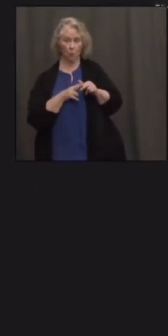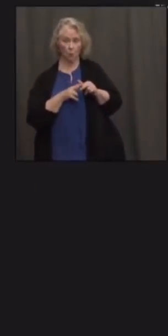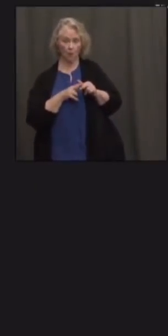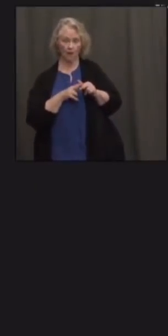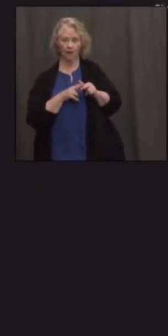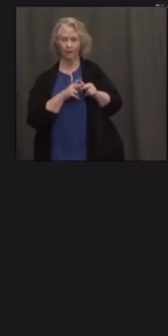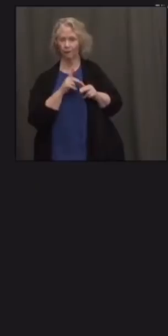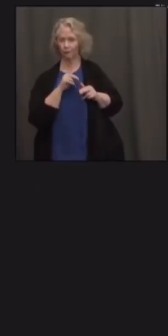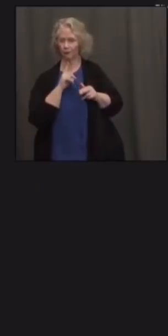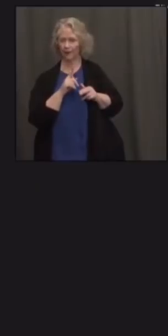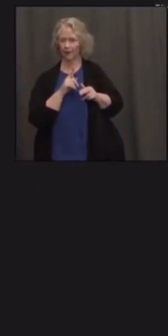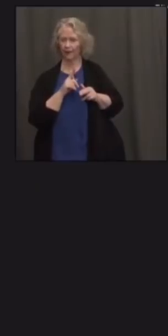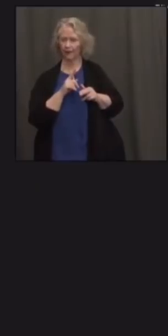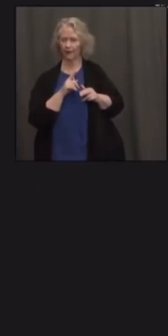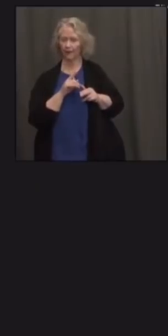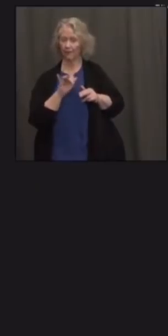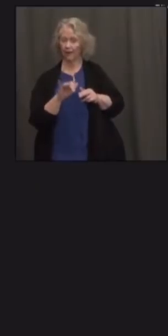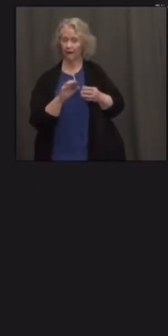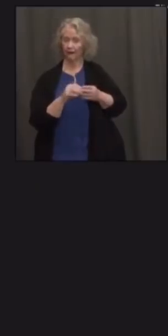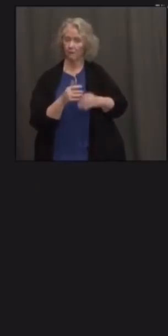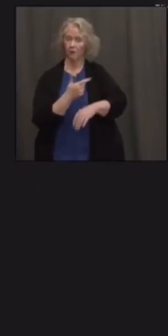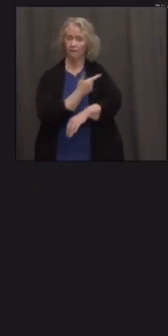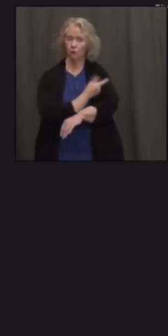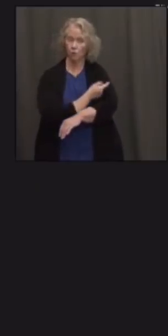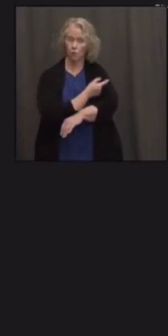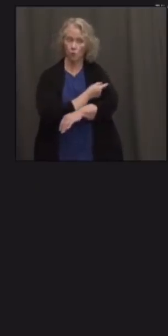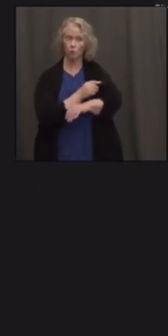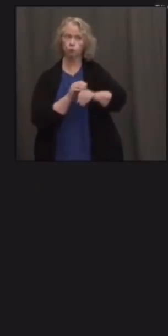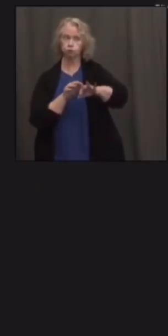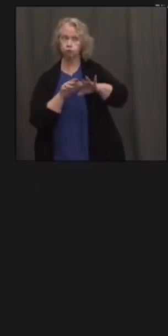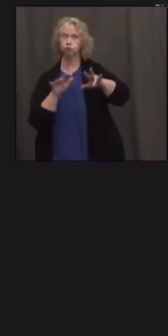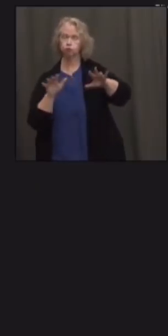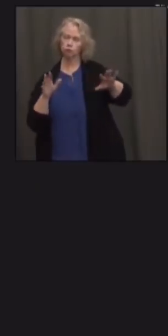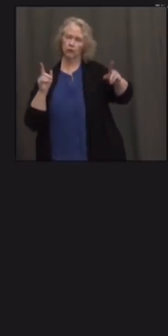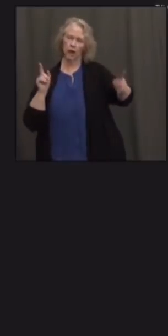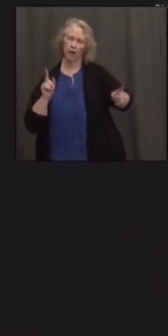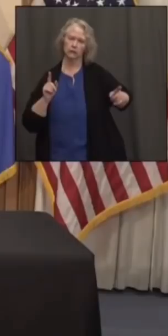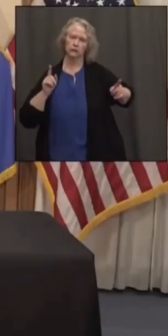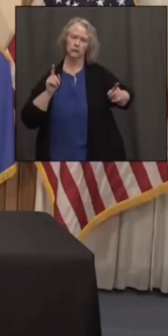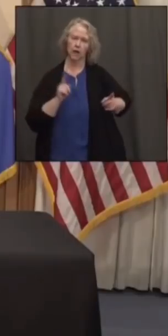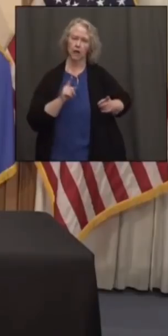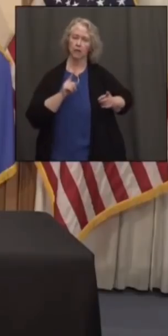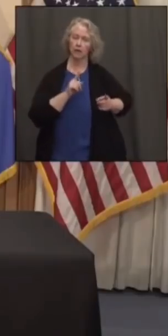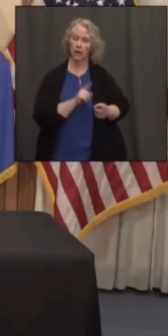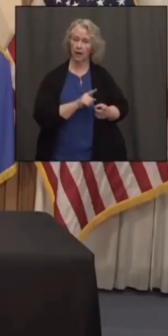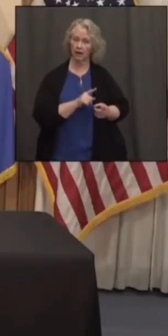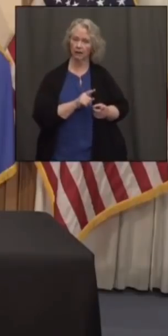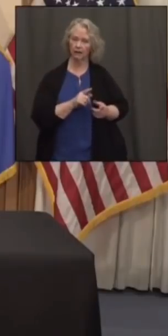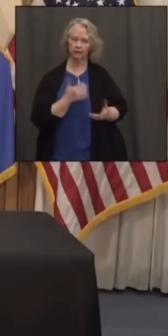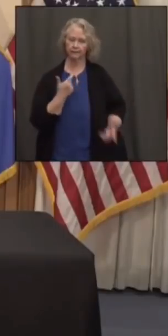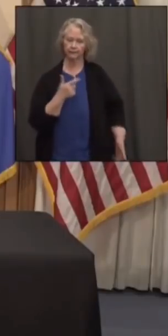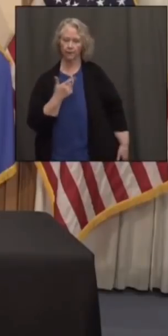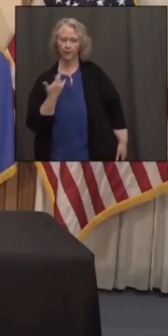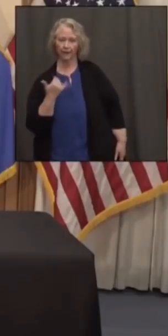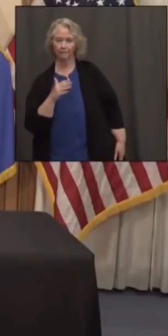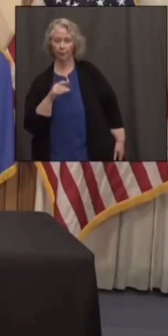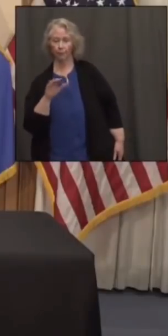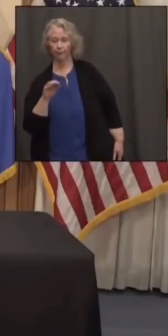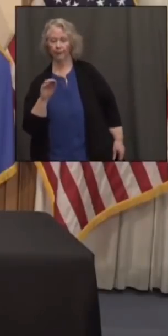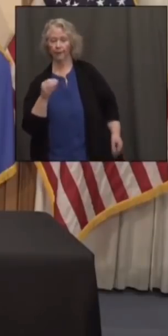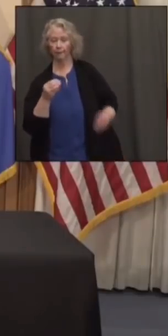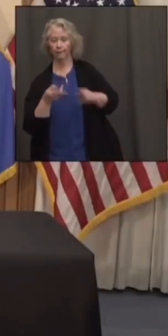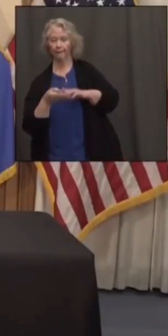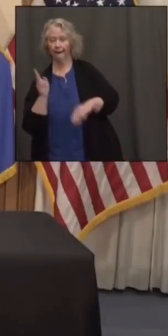is with the number of shots we're giving out going down, we're giving out 31% of significantly less